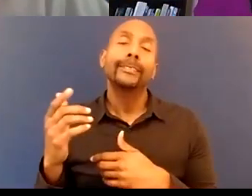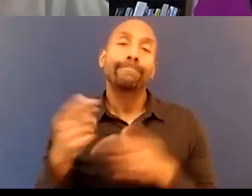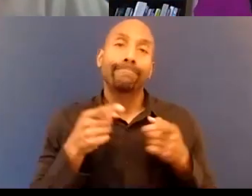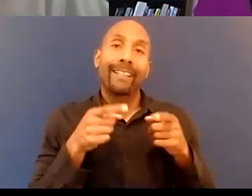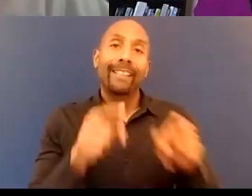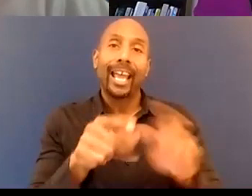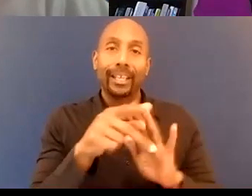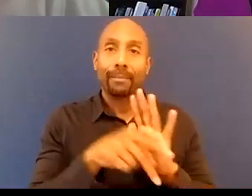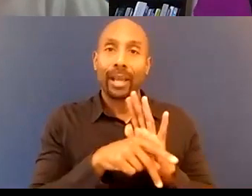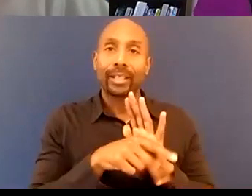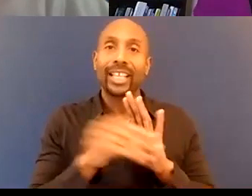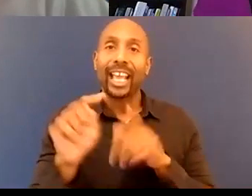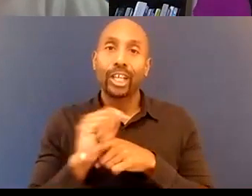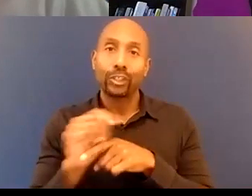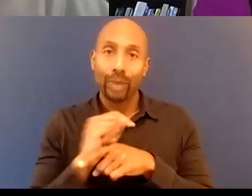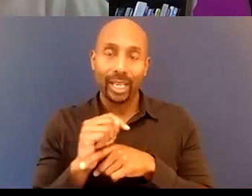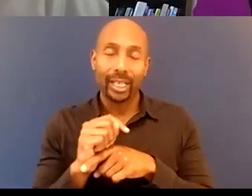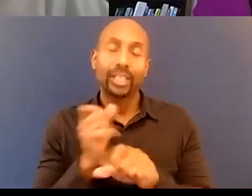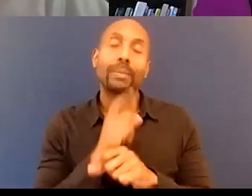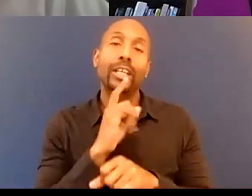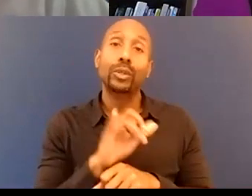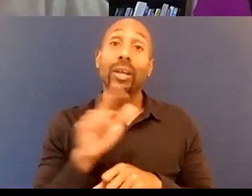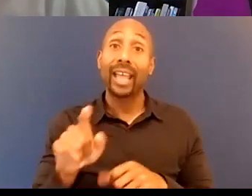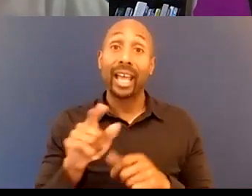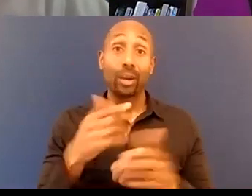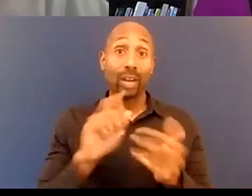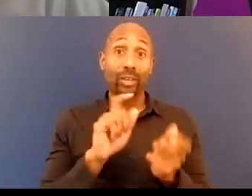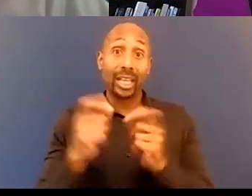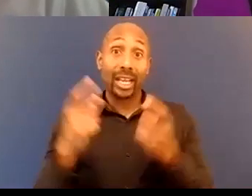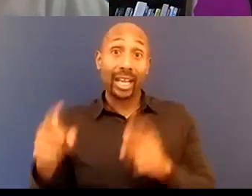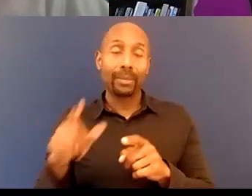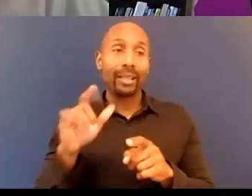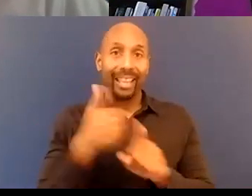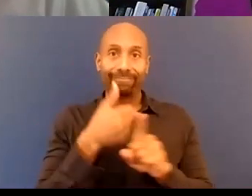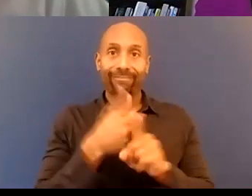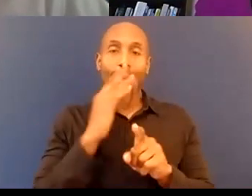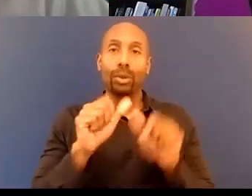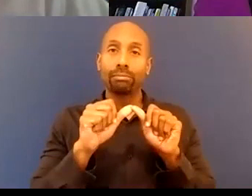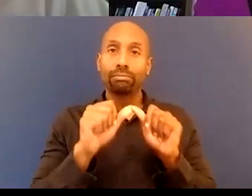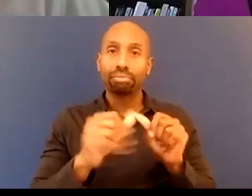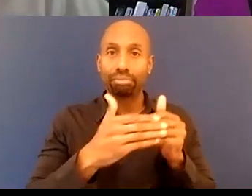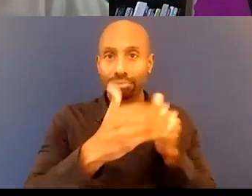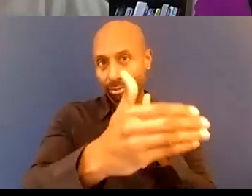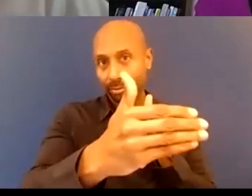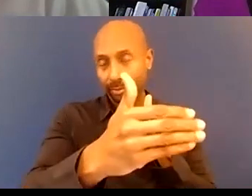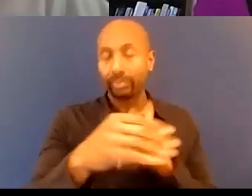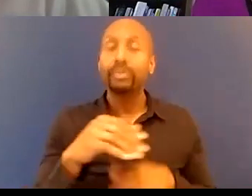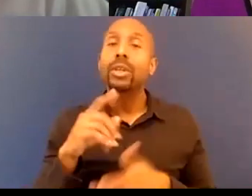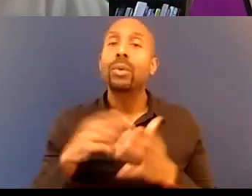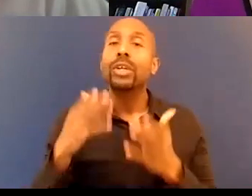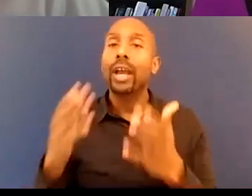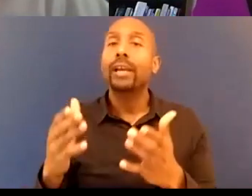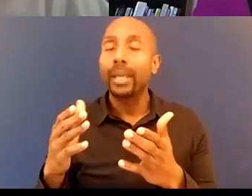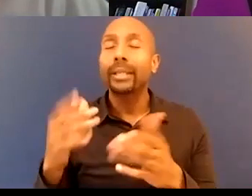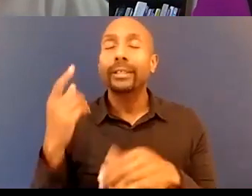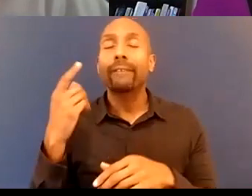ensure the change last so what you know what would you recommend as a way to bring policy in